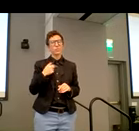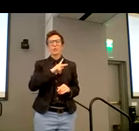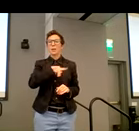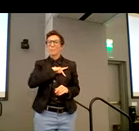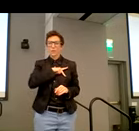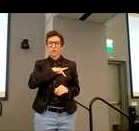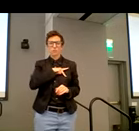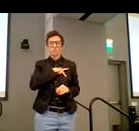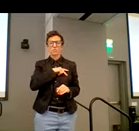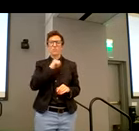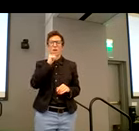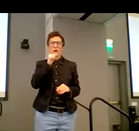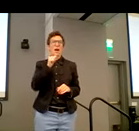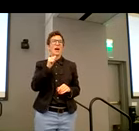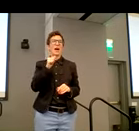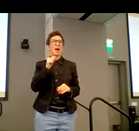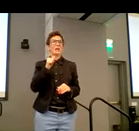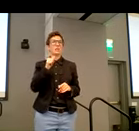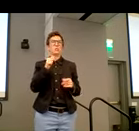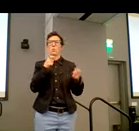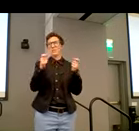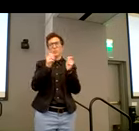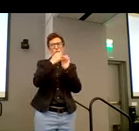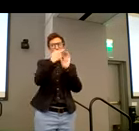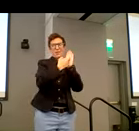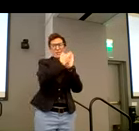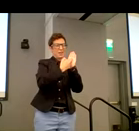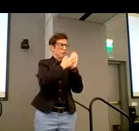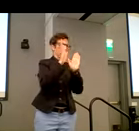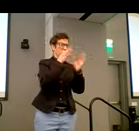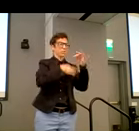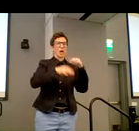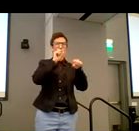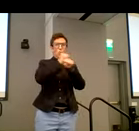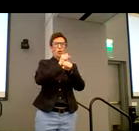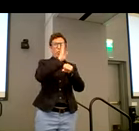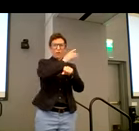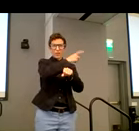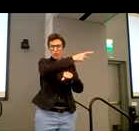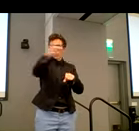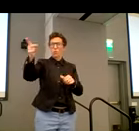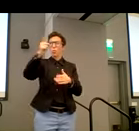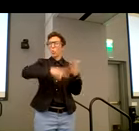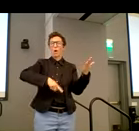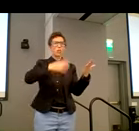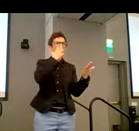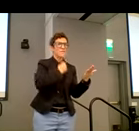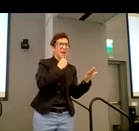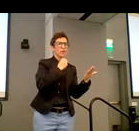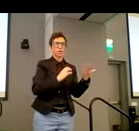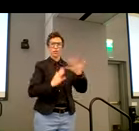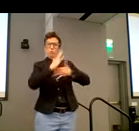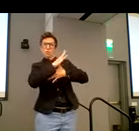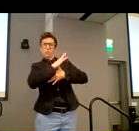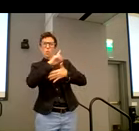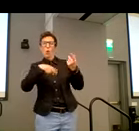personally don't deal with regulations or anything like that. I work directly with all of you of what matters to you, what works for you